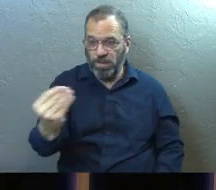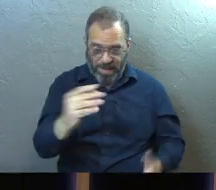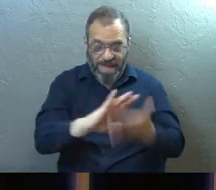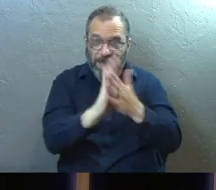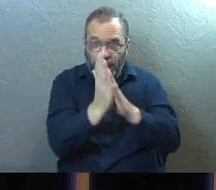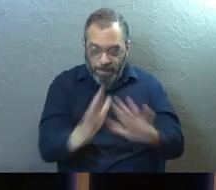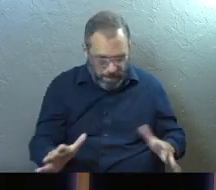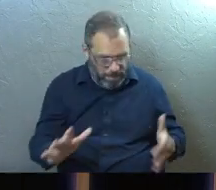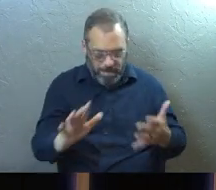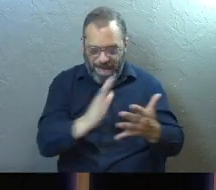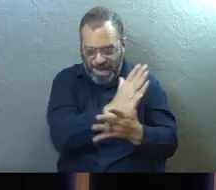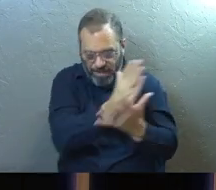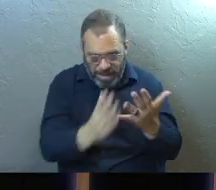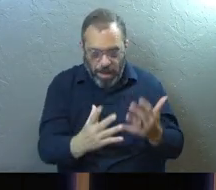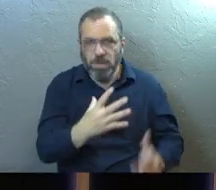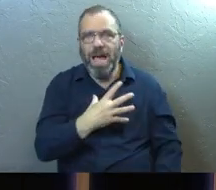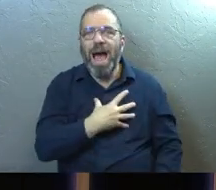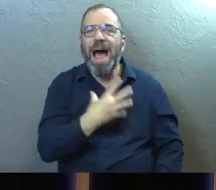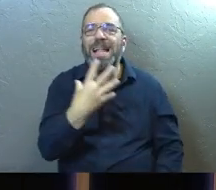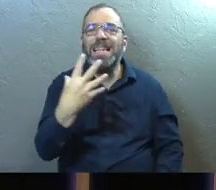peace. And so does everything else.